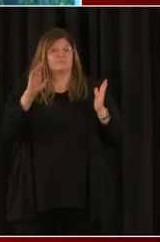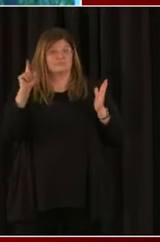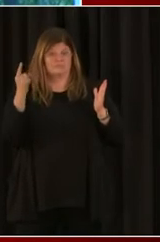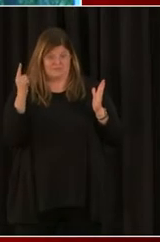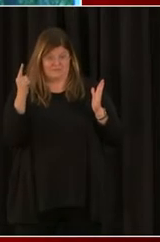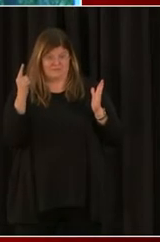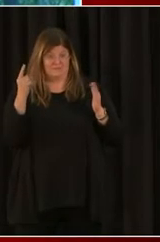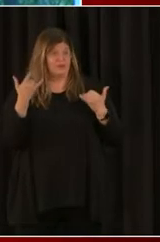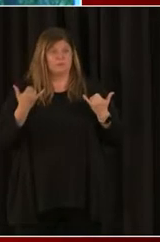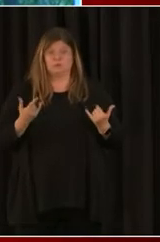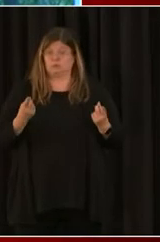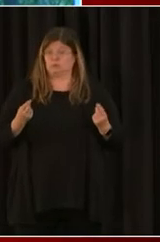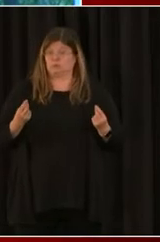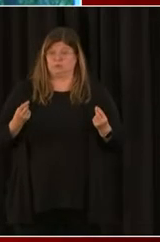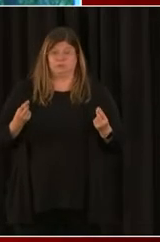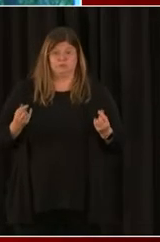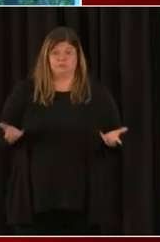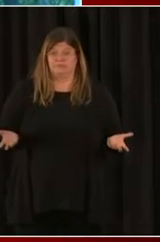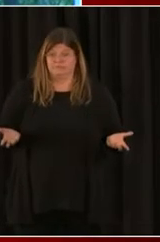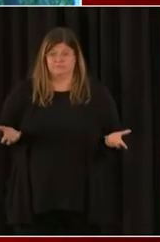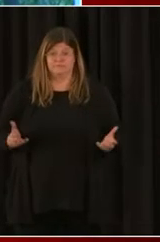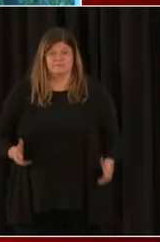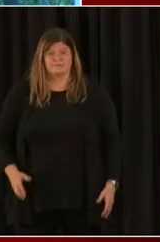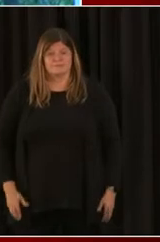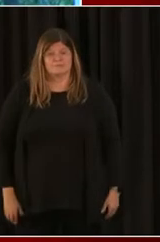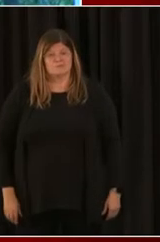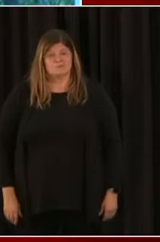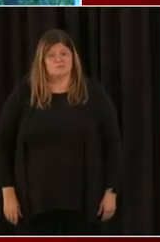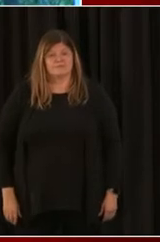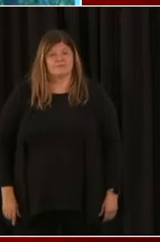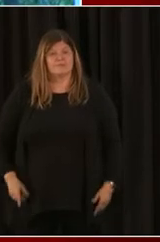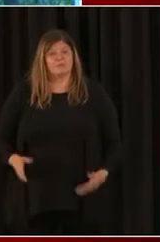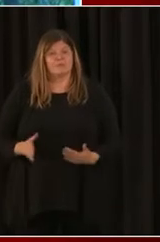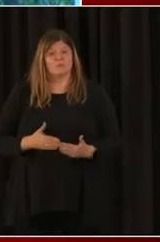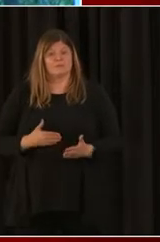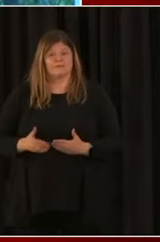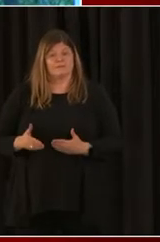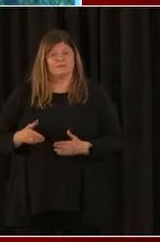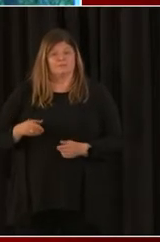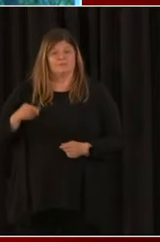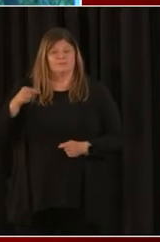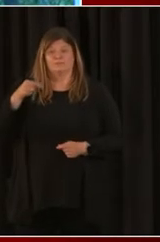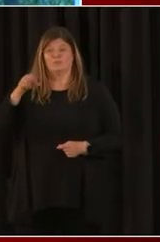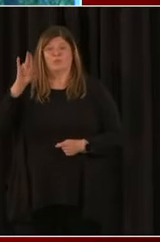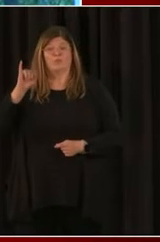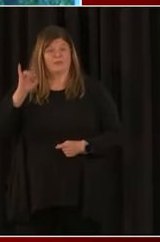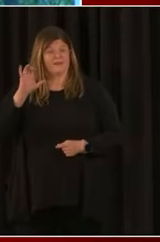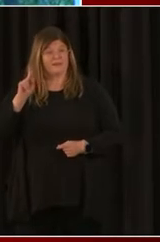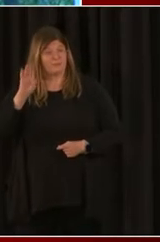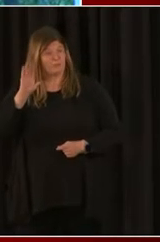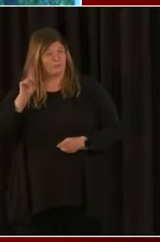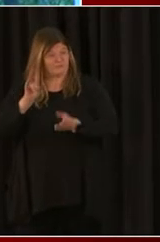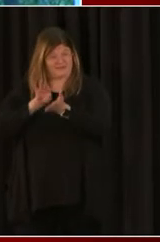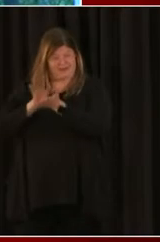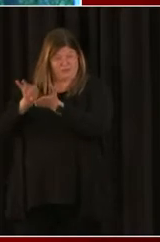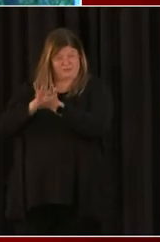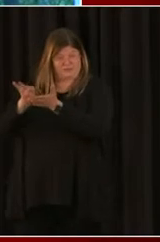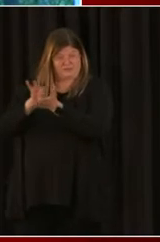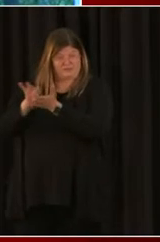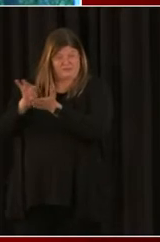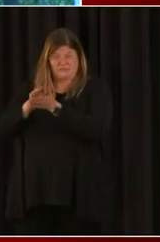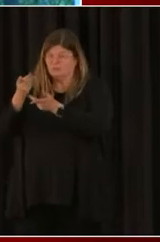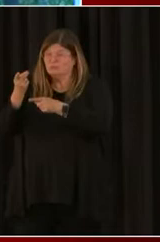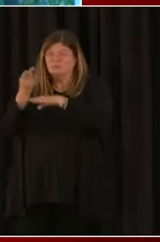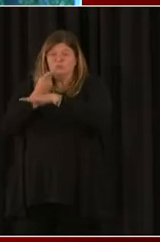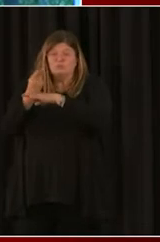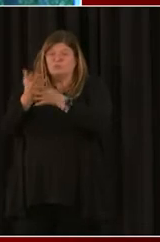doing is you should have your, whether it's QuickBooks or whatever accounting software that you use in